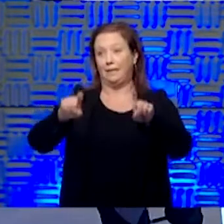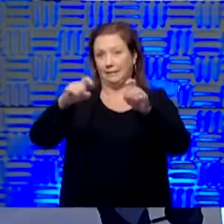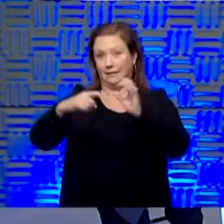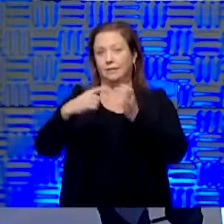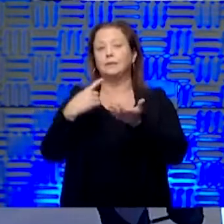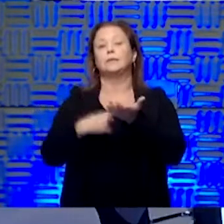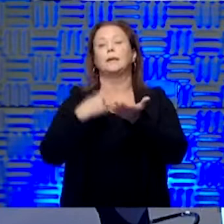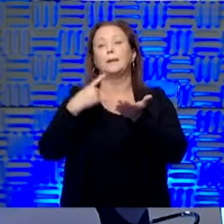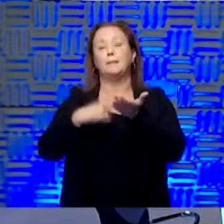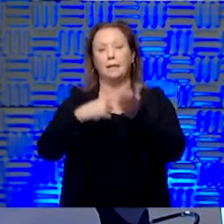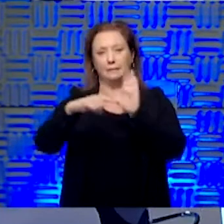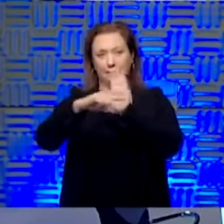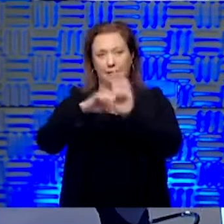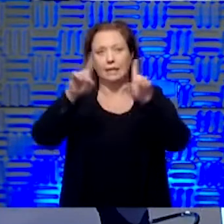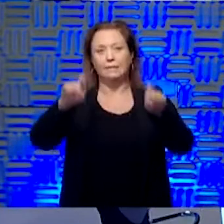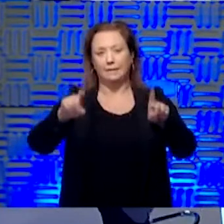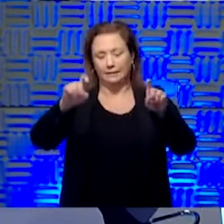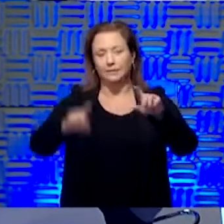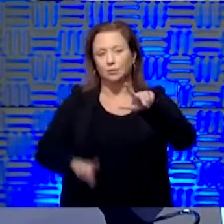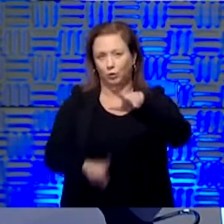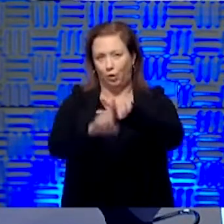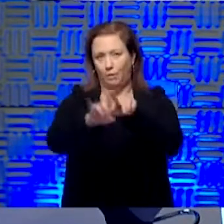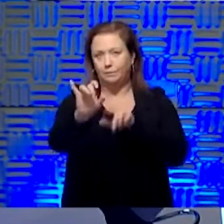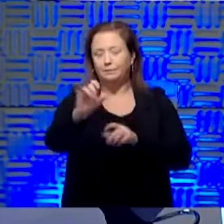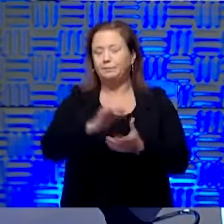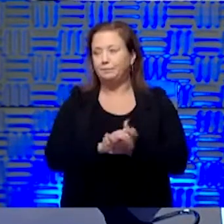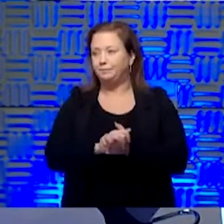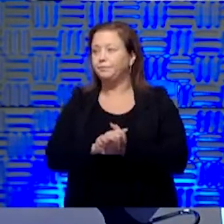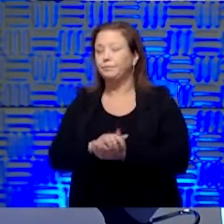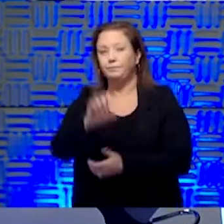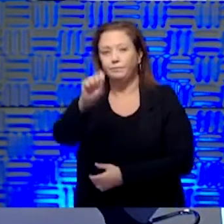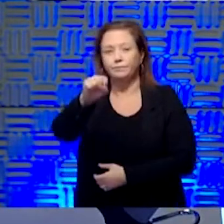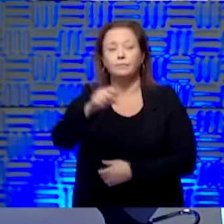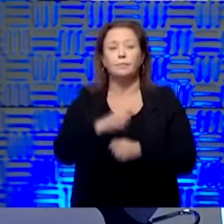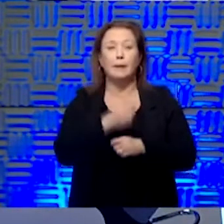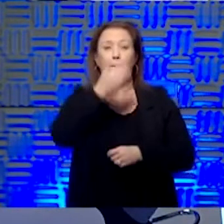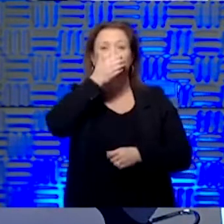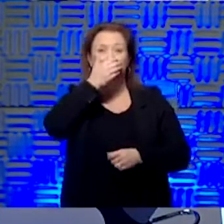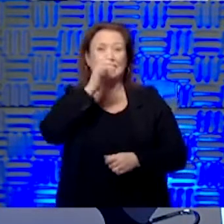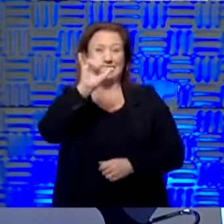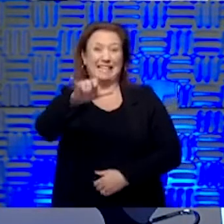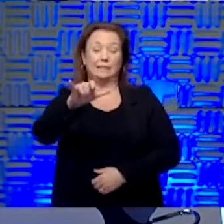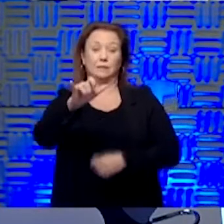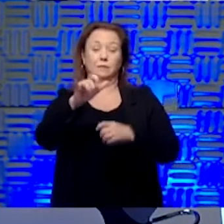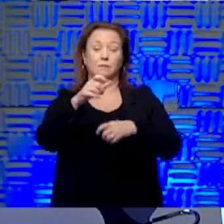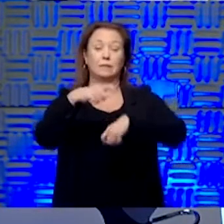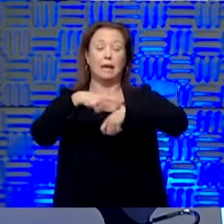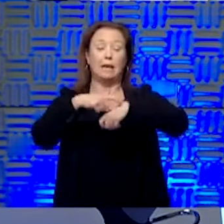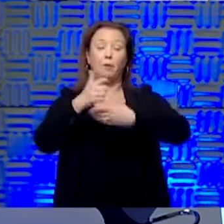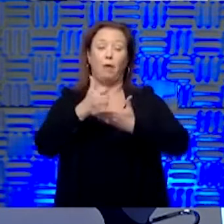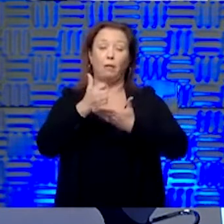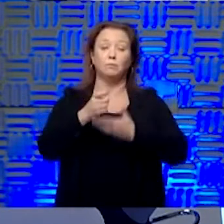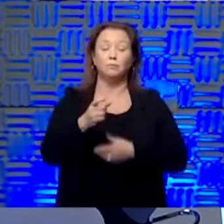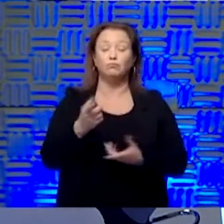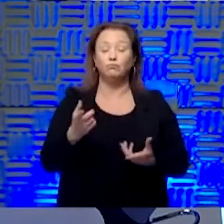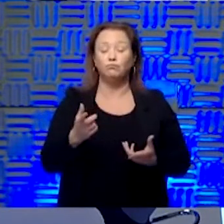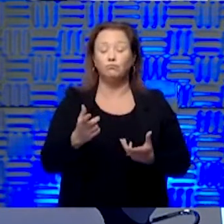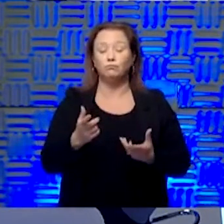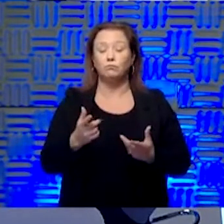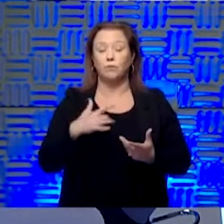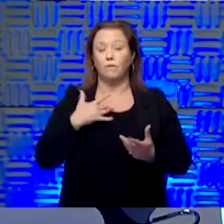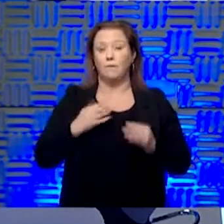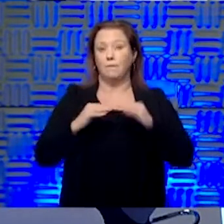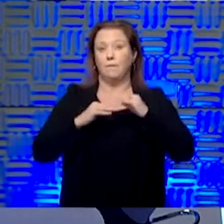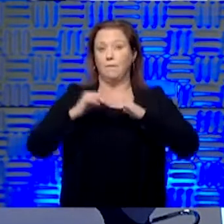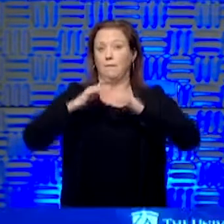Sometimes, yeah. We're able to do that. Okay. So, yeah, that's one time where masks are probably helpful a little bit, just to give a little bit more reassurance